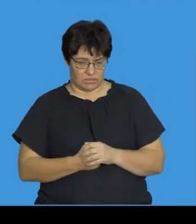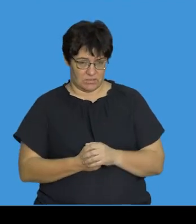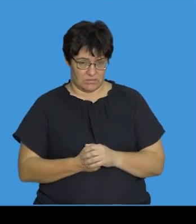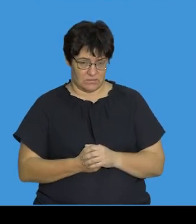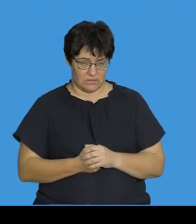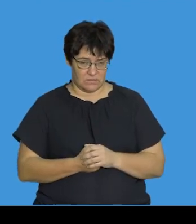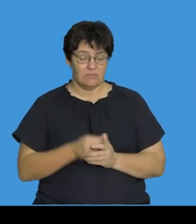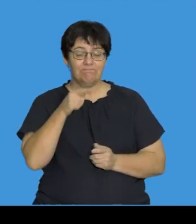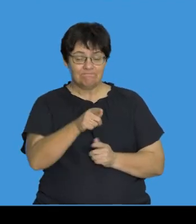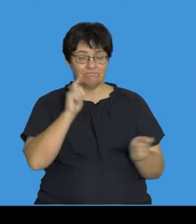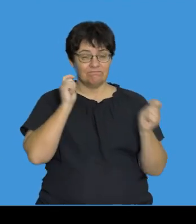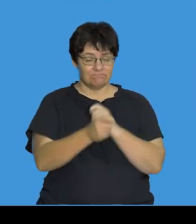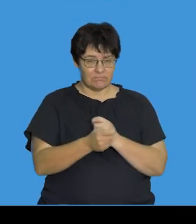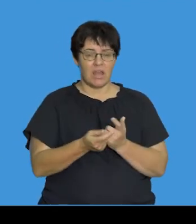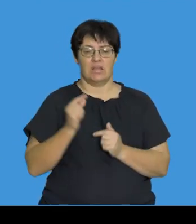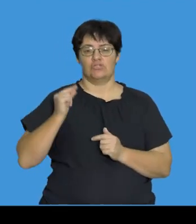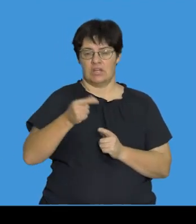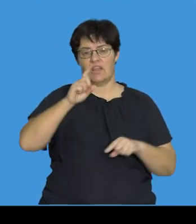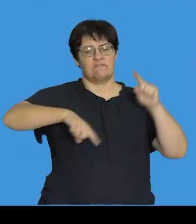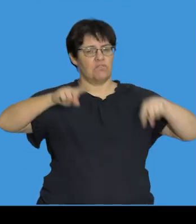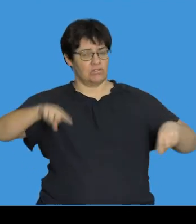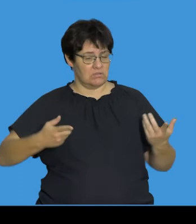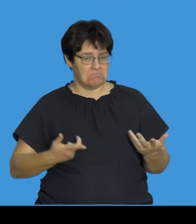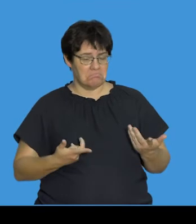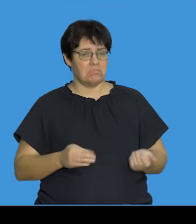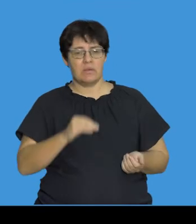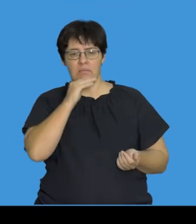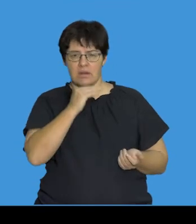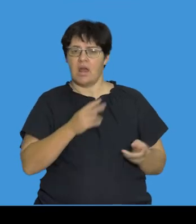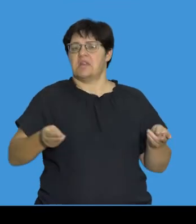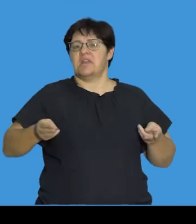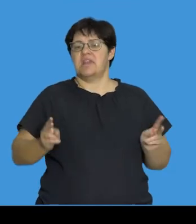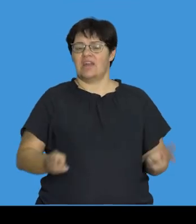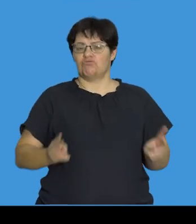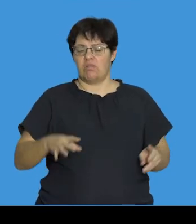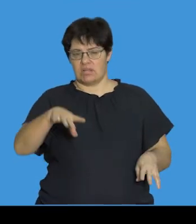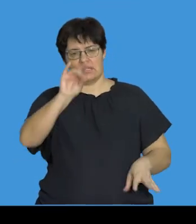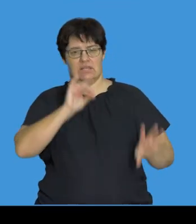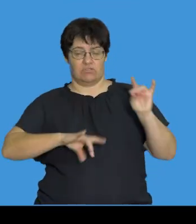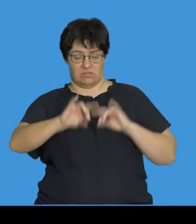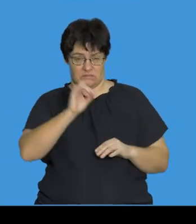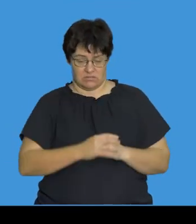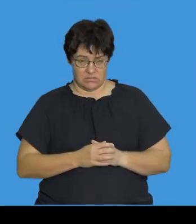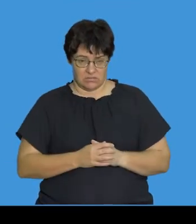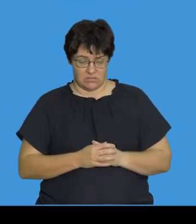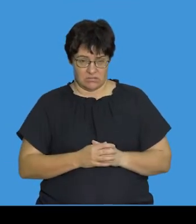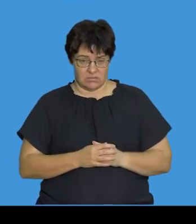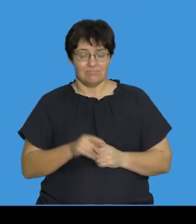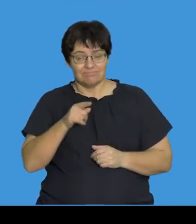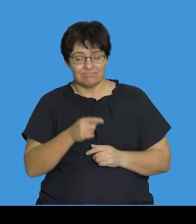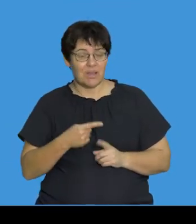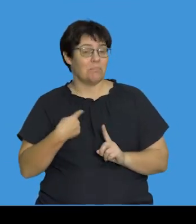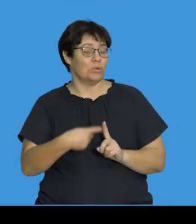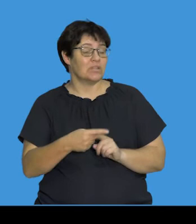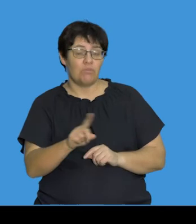Mutations may cause genetic variation that could lead to natural selection. And the advantages of